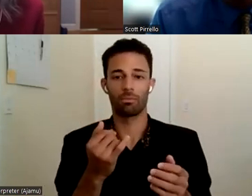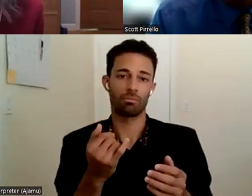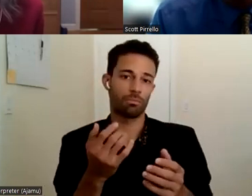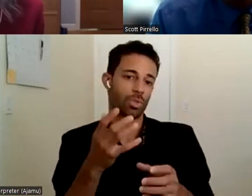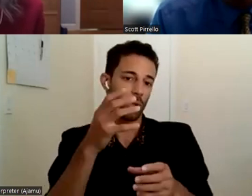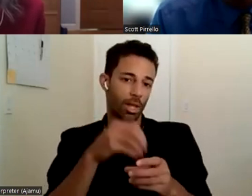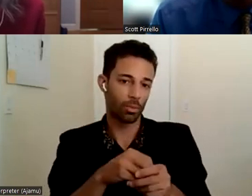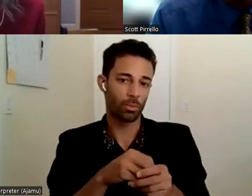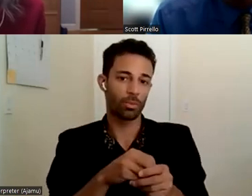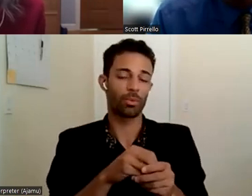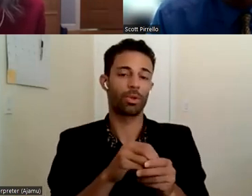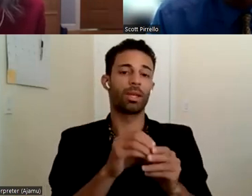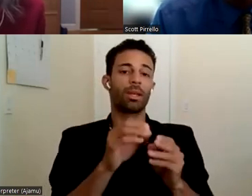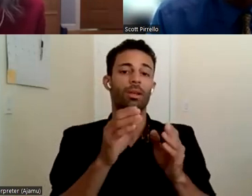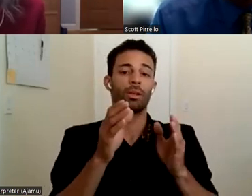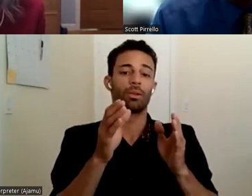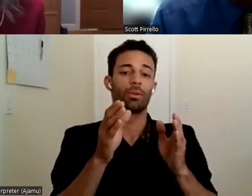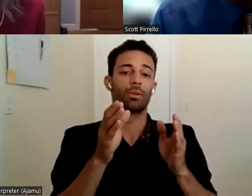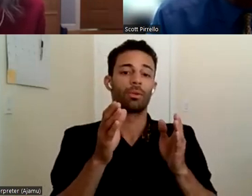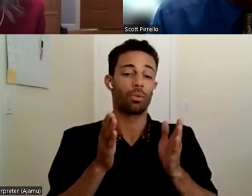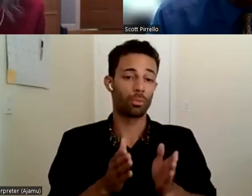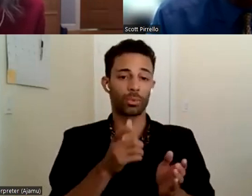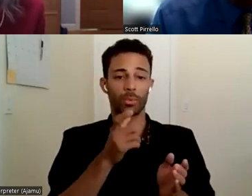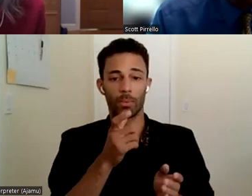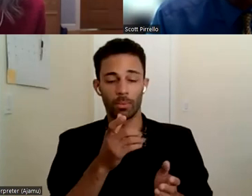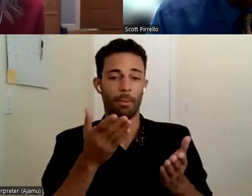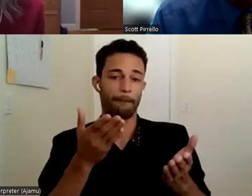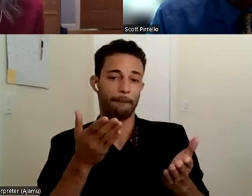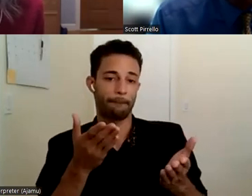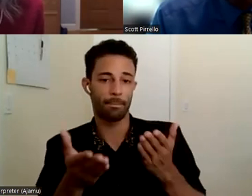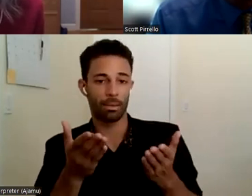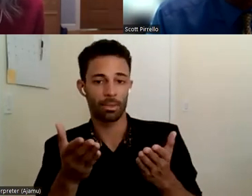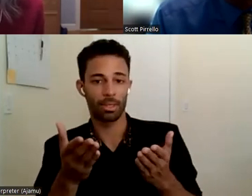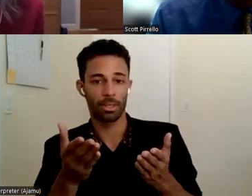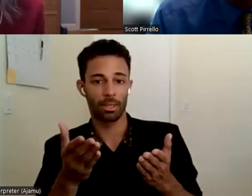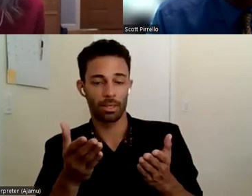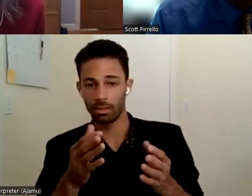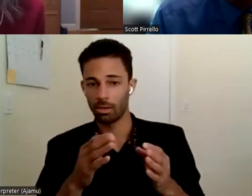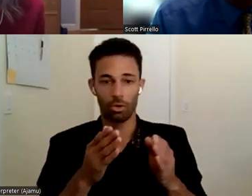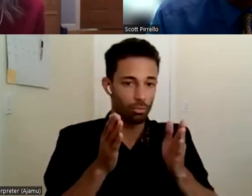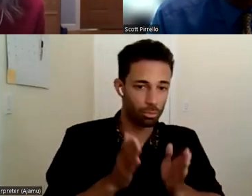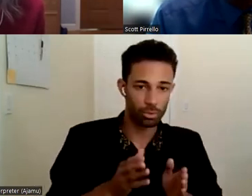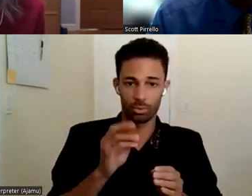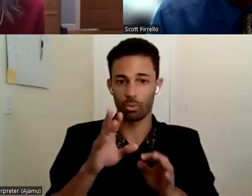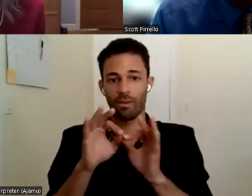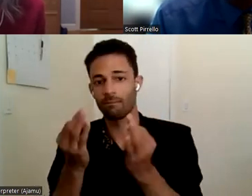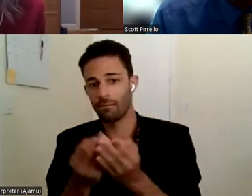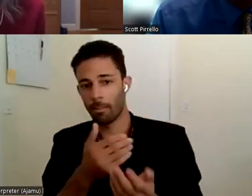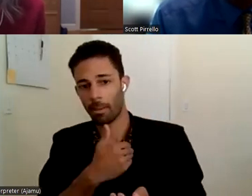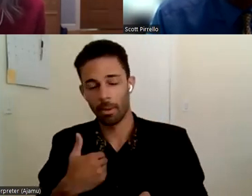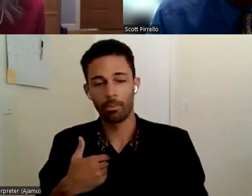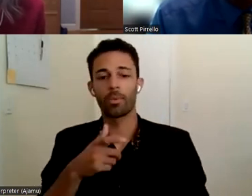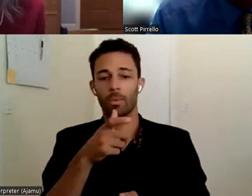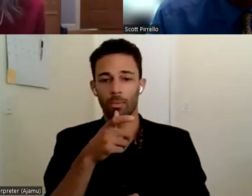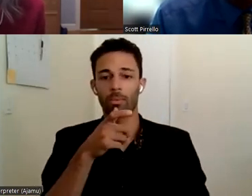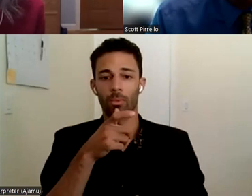the person, you know, who might be, uh, you know, a person or, and family member too, who are, you